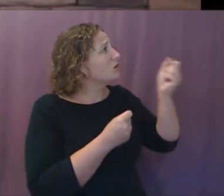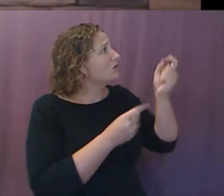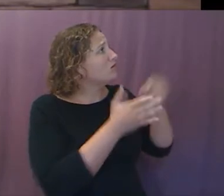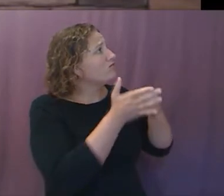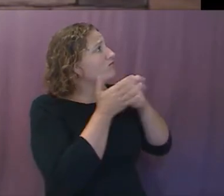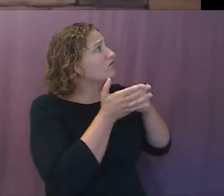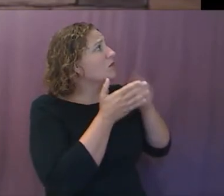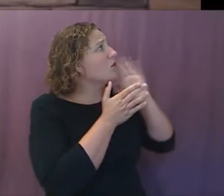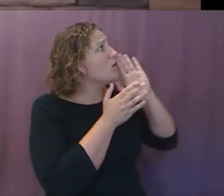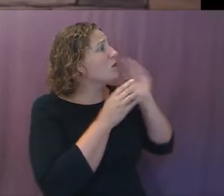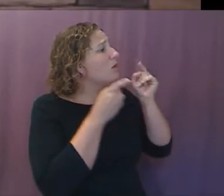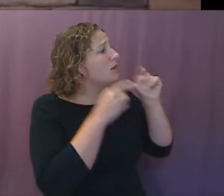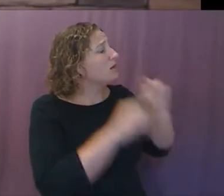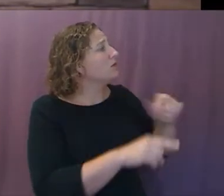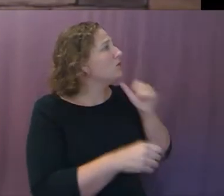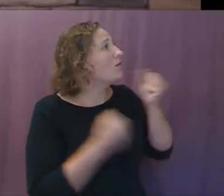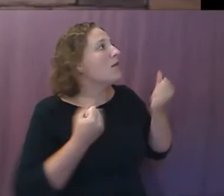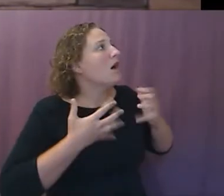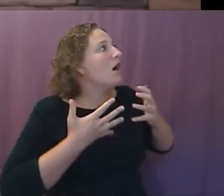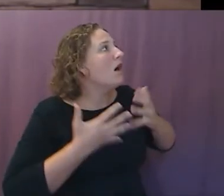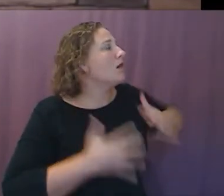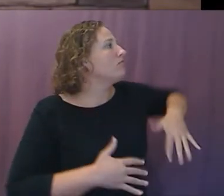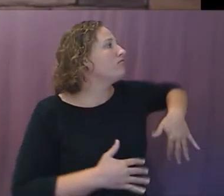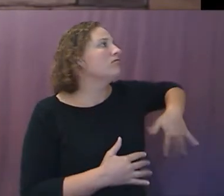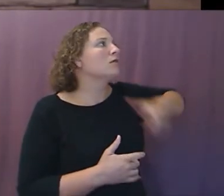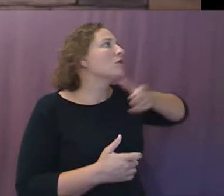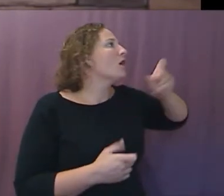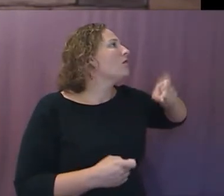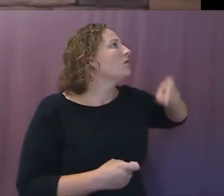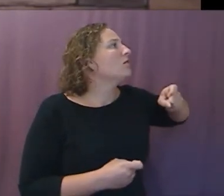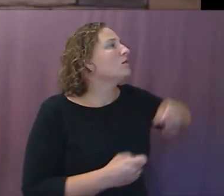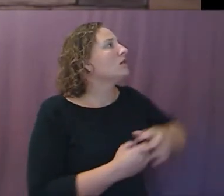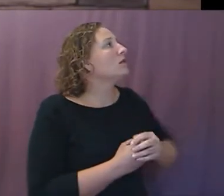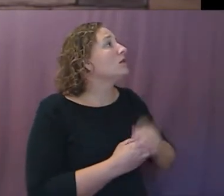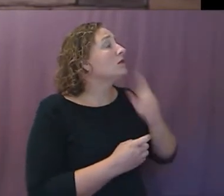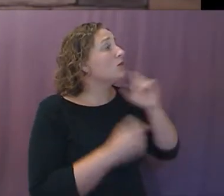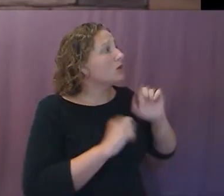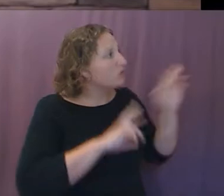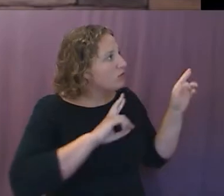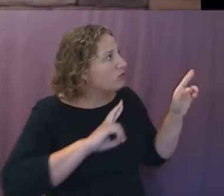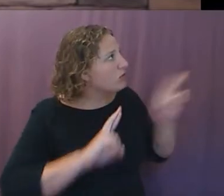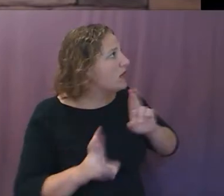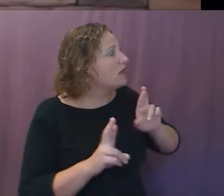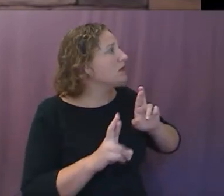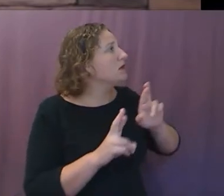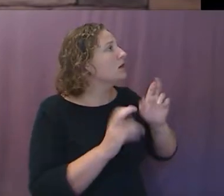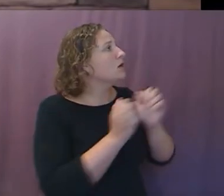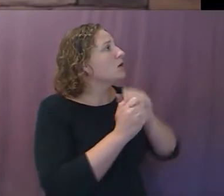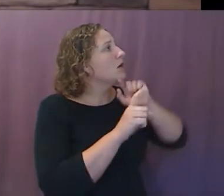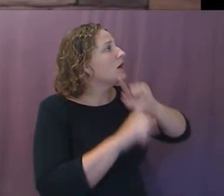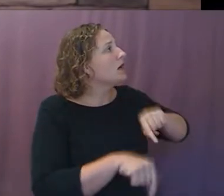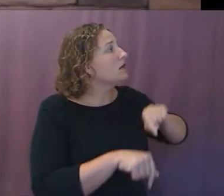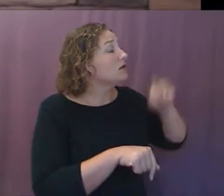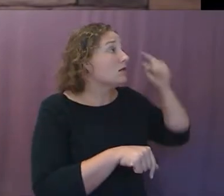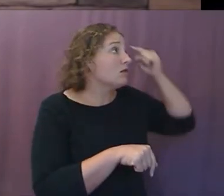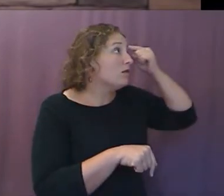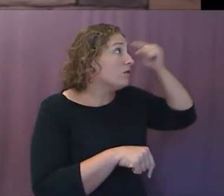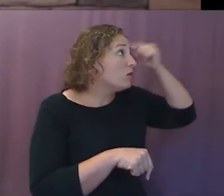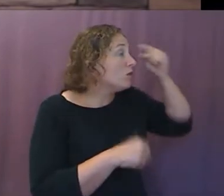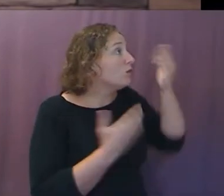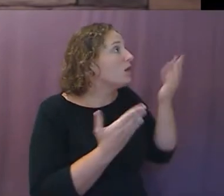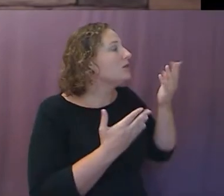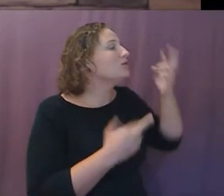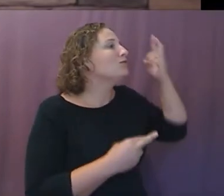have to be afraid, but rather we might be ready with an answer for the reason that we have